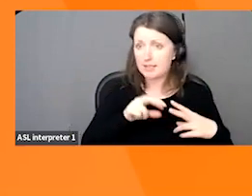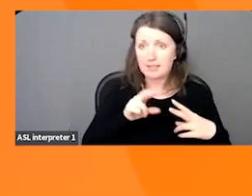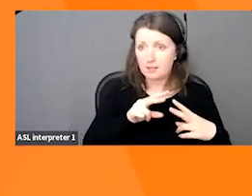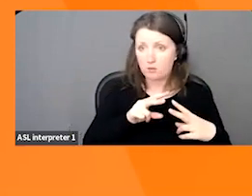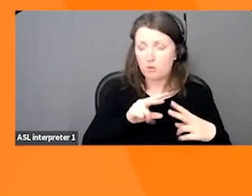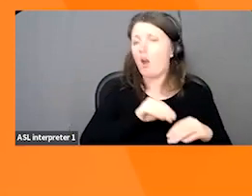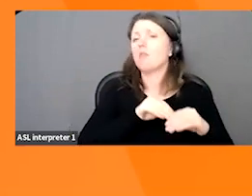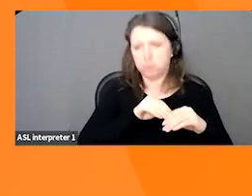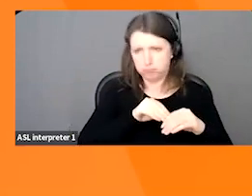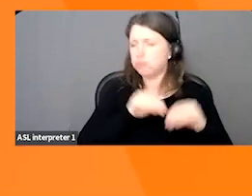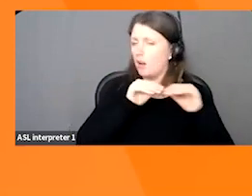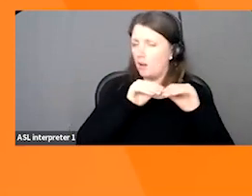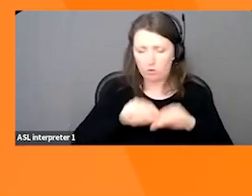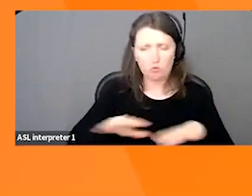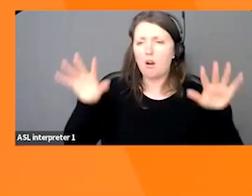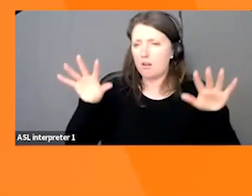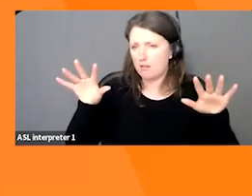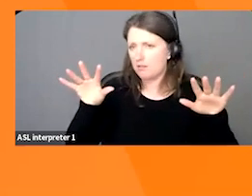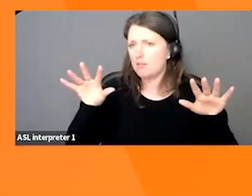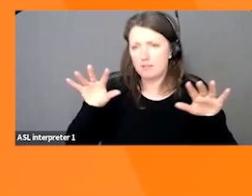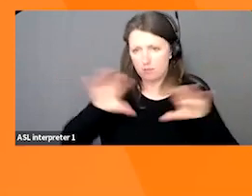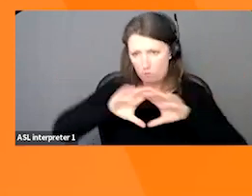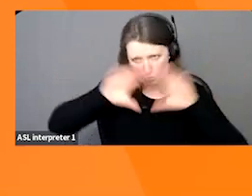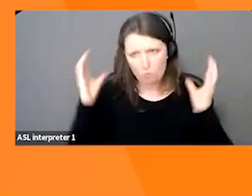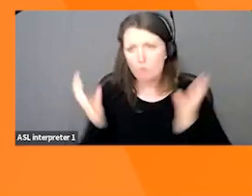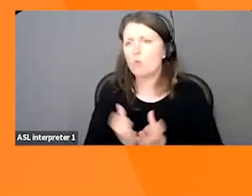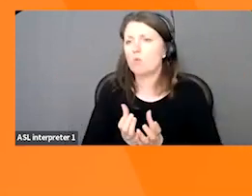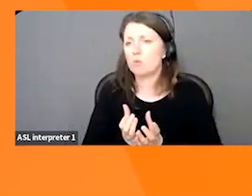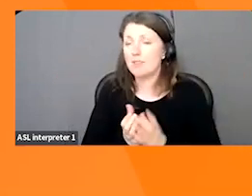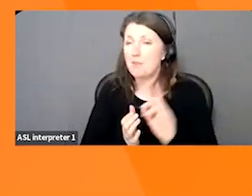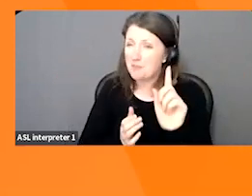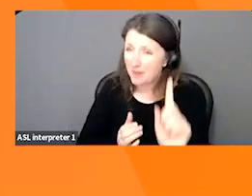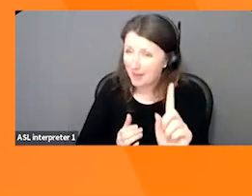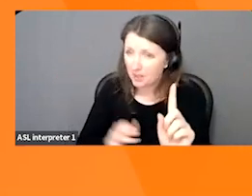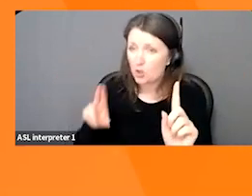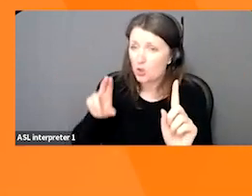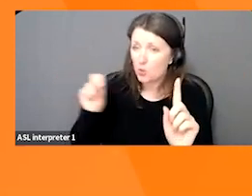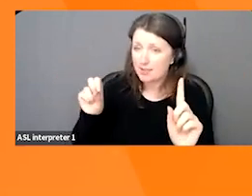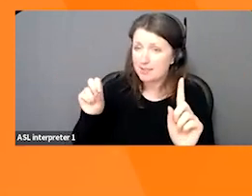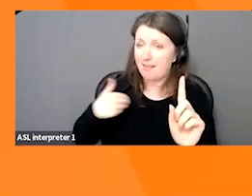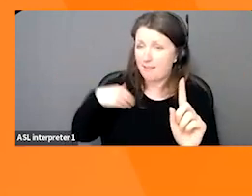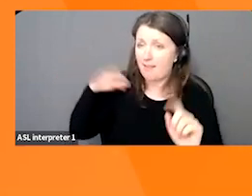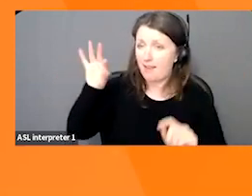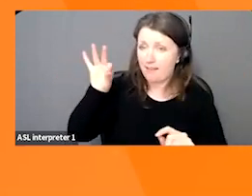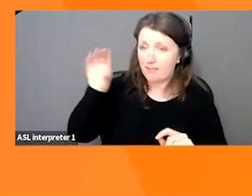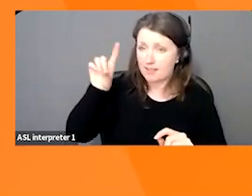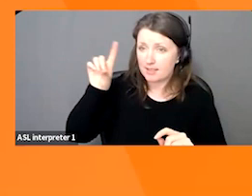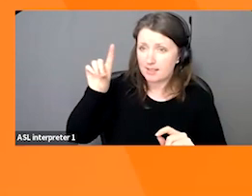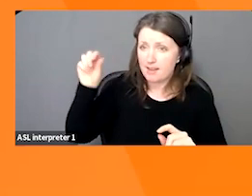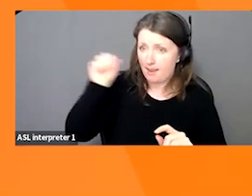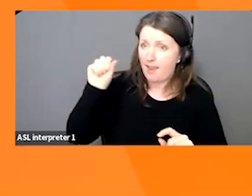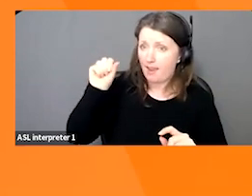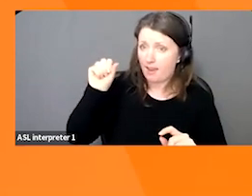internationally. There are different regulations. in the States. FDA, for example, Food and Drug